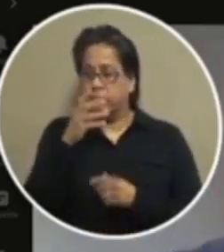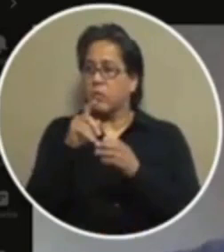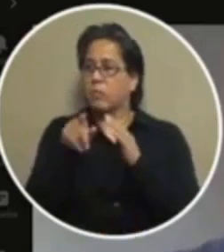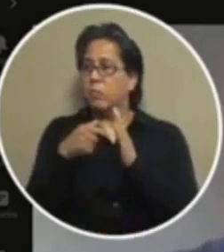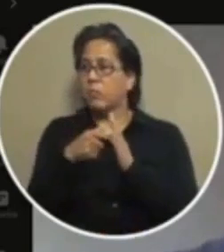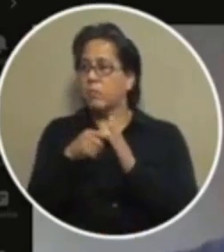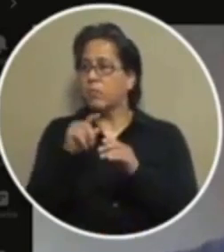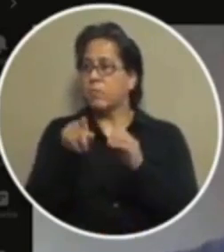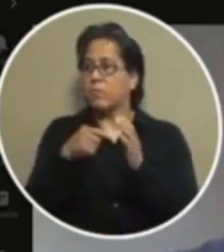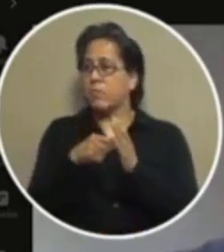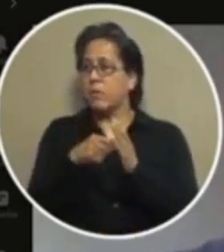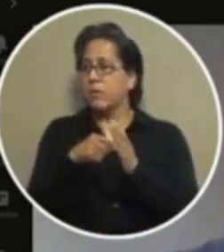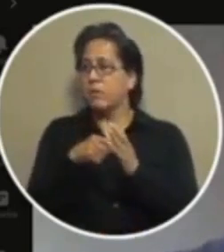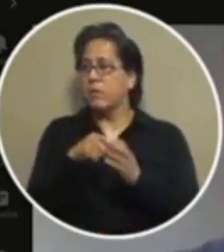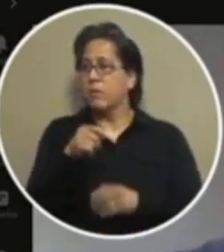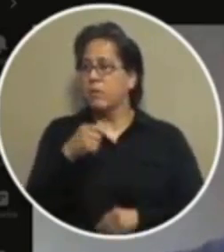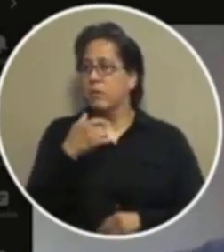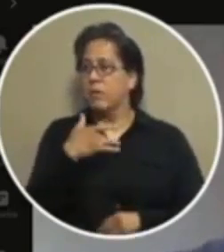that that's there